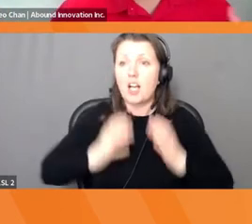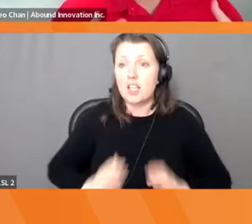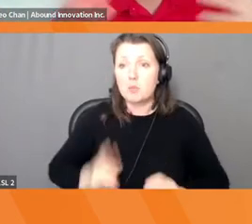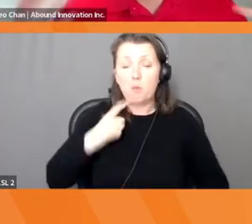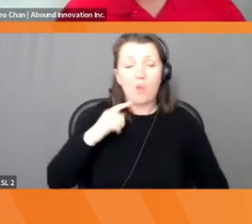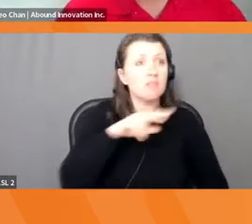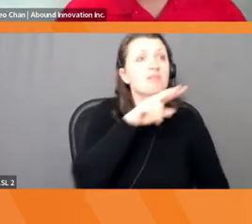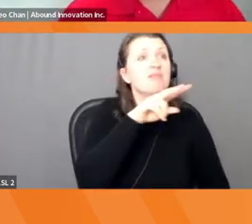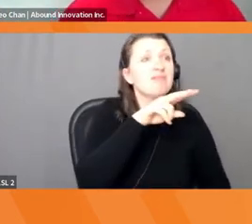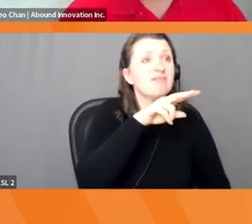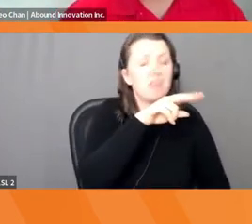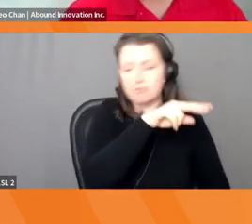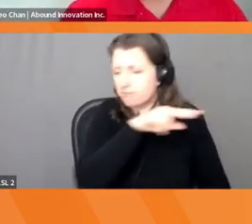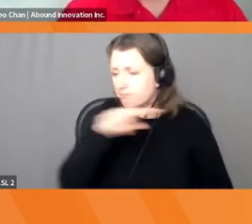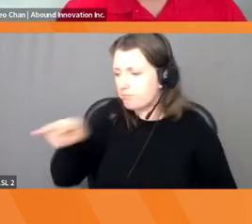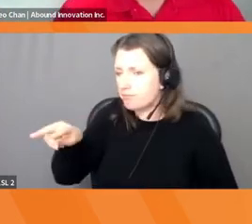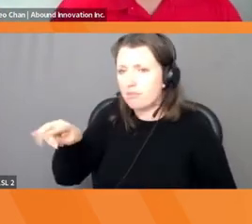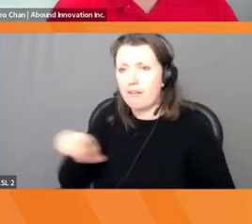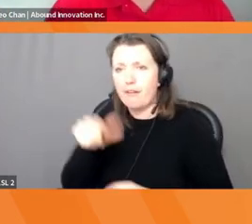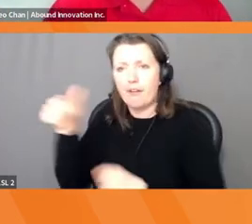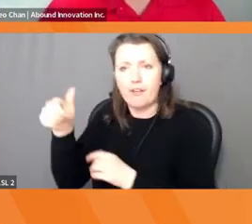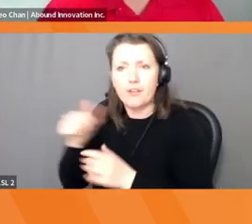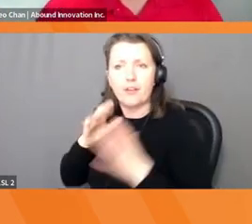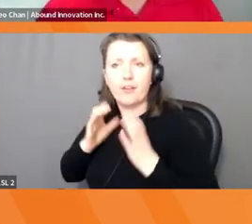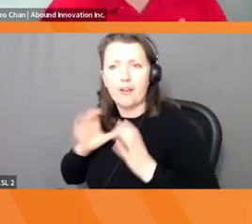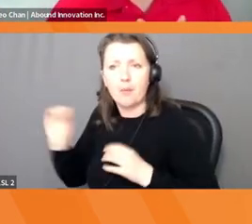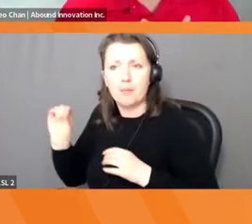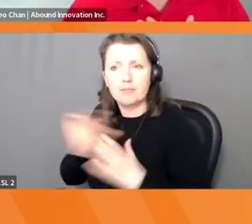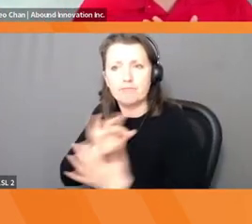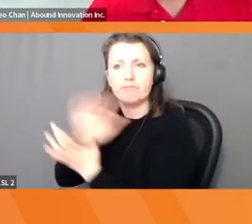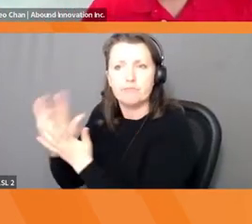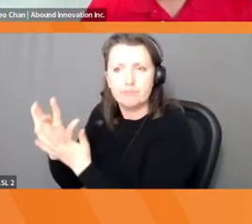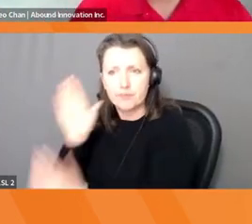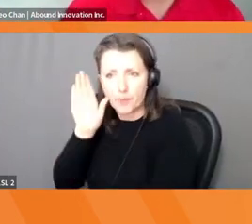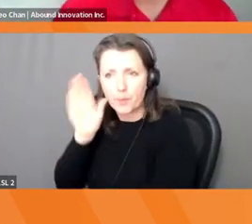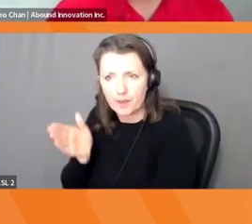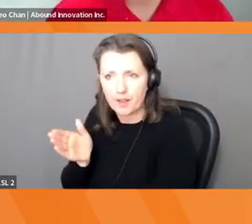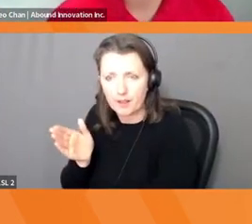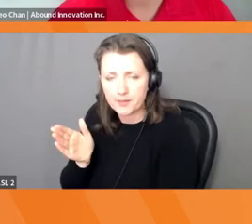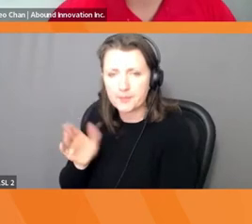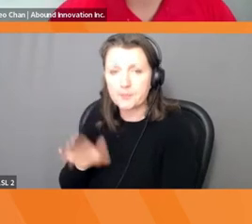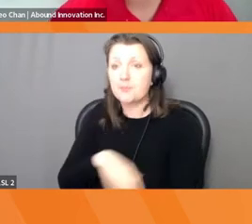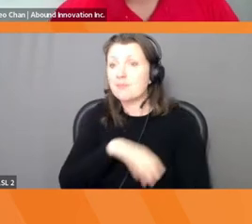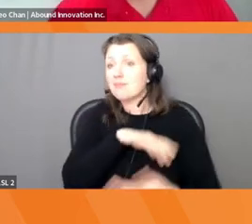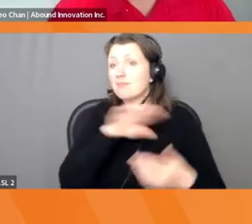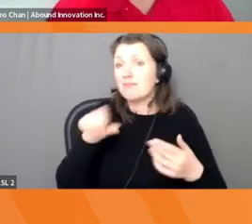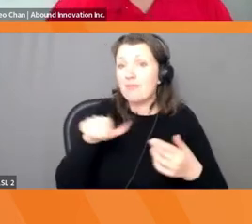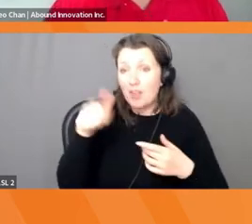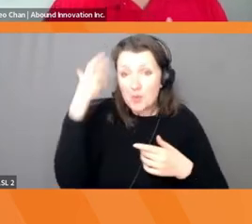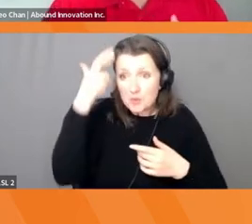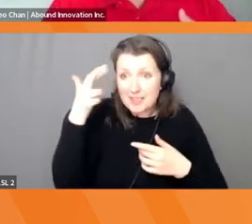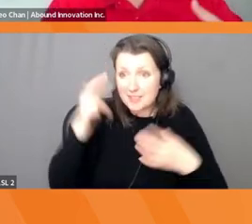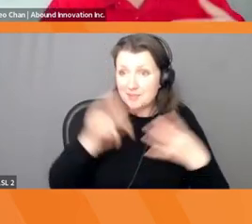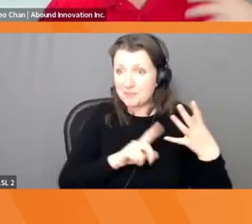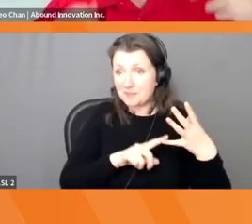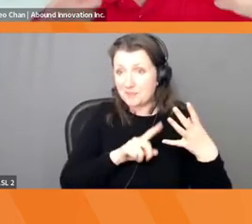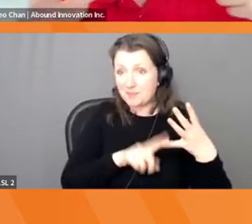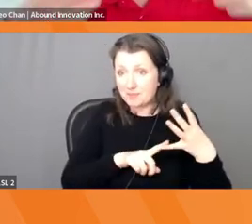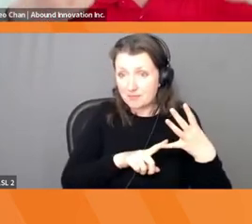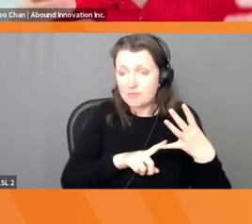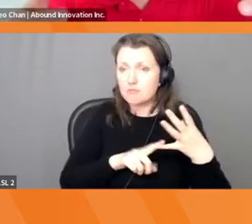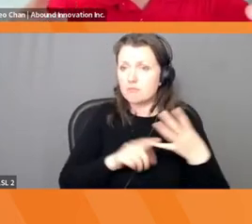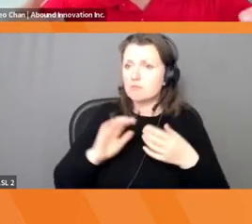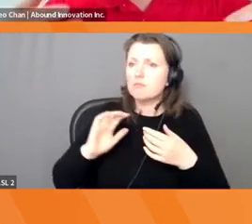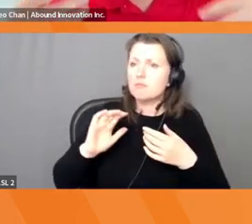the midst of changing technology. And also, it helps us stay ahead of competitors. So innovation helps us